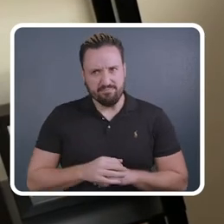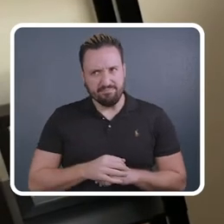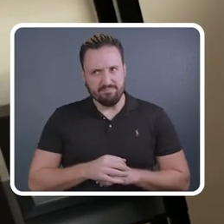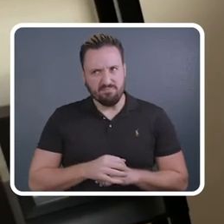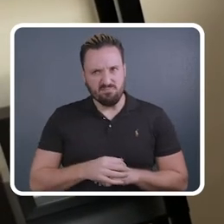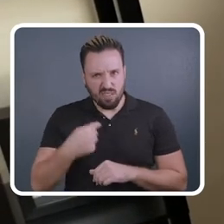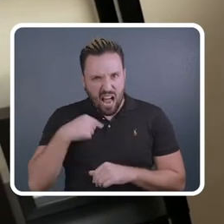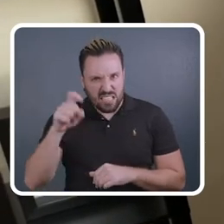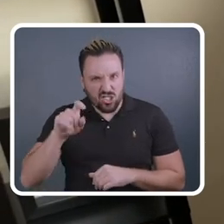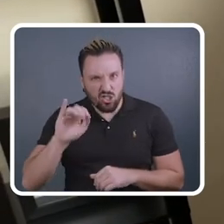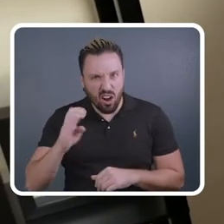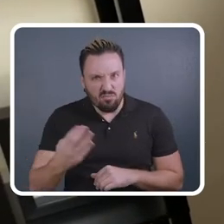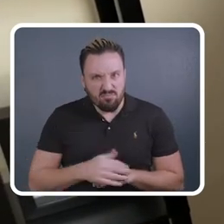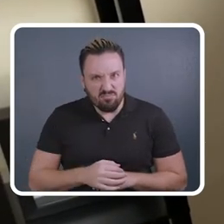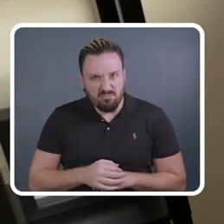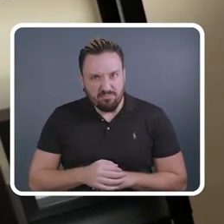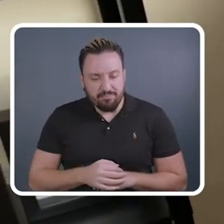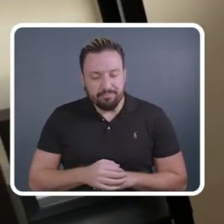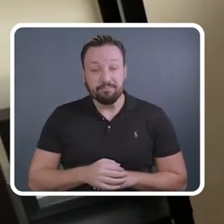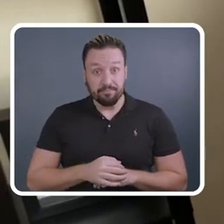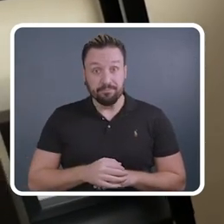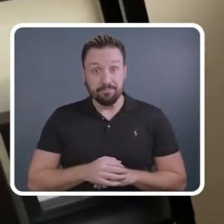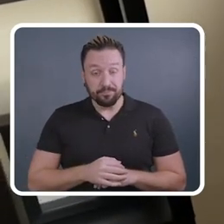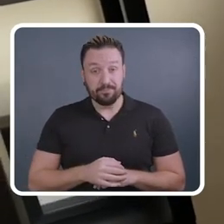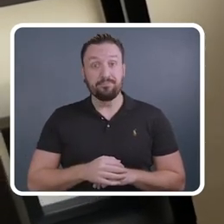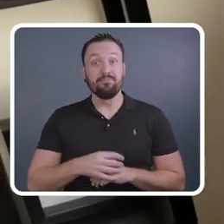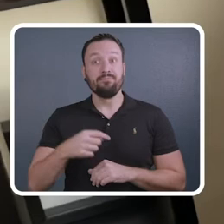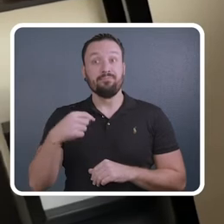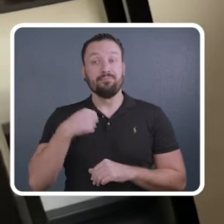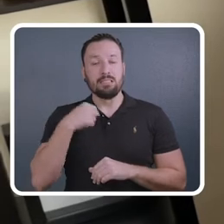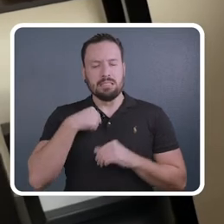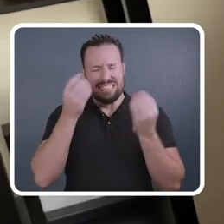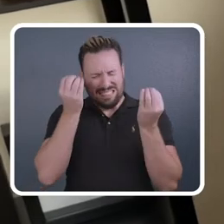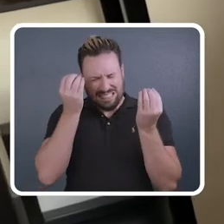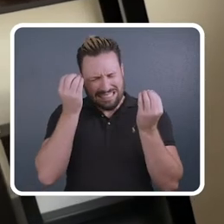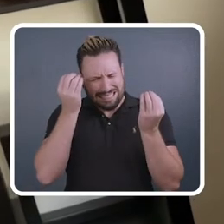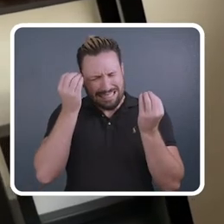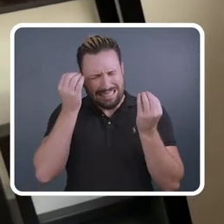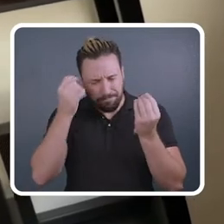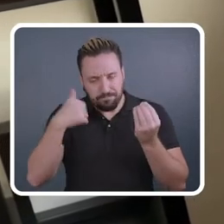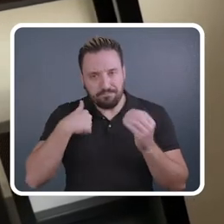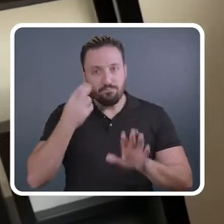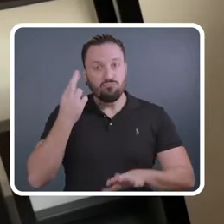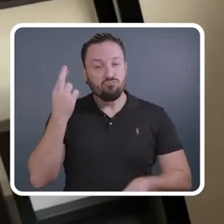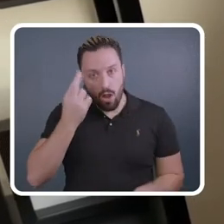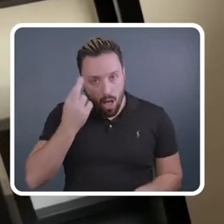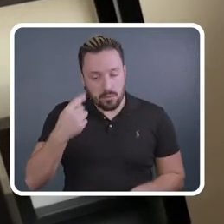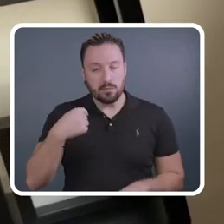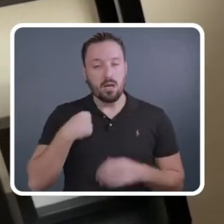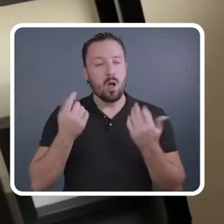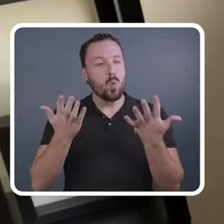shit, I need a job. So after thinking really hard about it, I realized